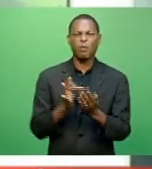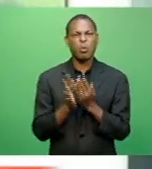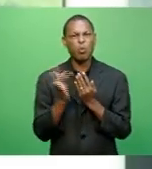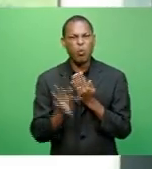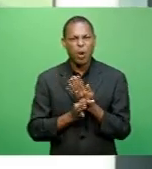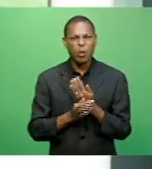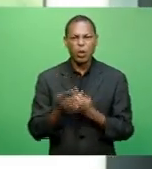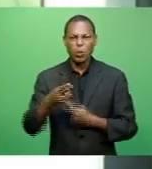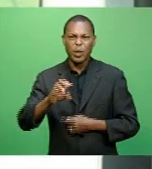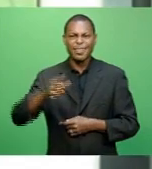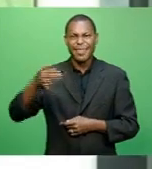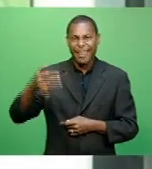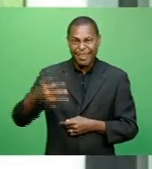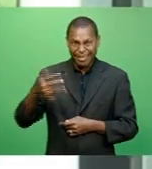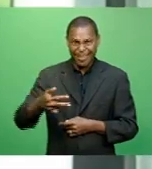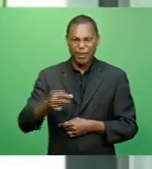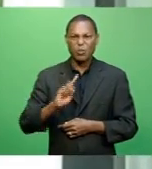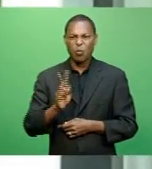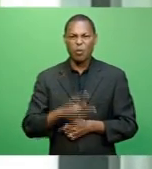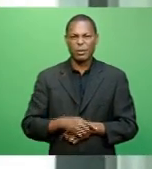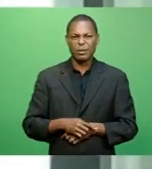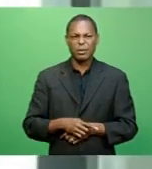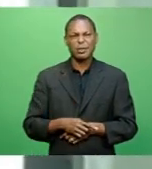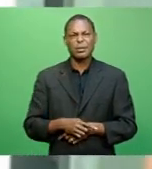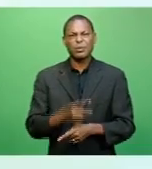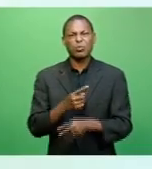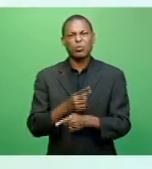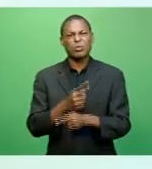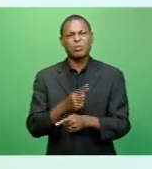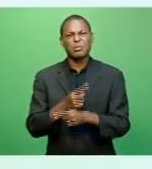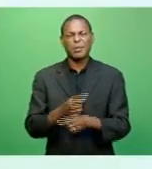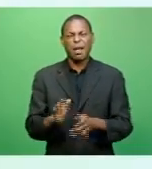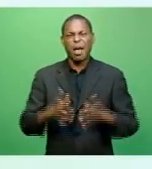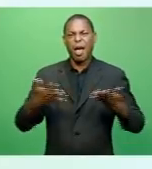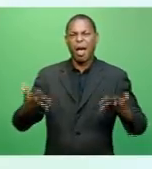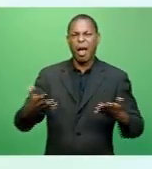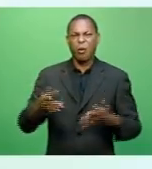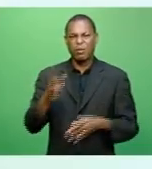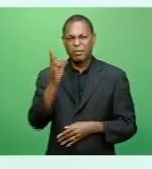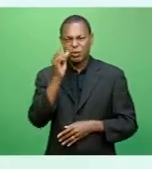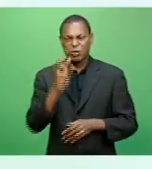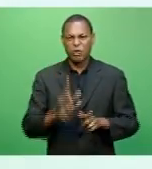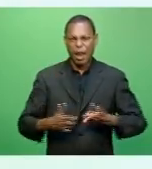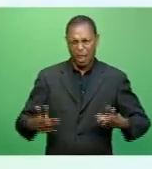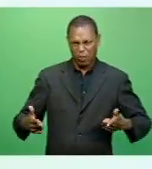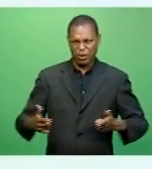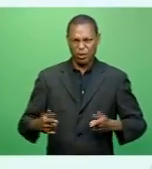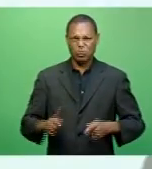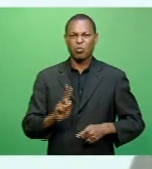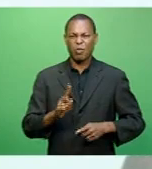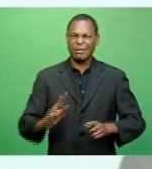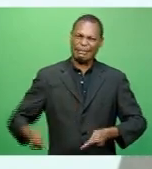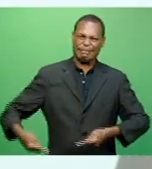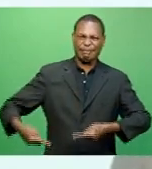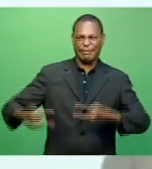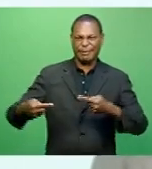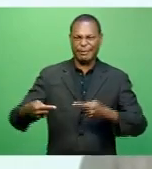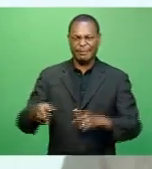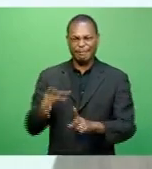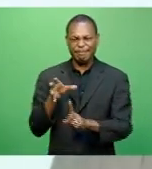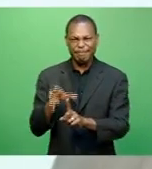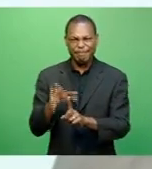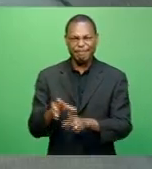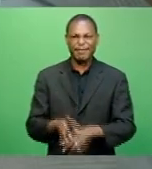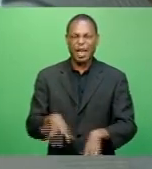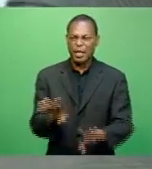in the interview, Ratu Isua spoke in the Ito-K language and made statements against Syed Kayyum. The former SODELPA MP